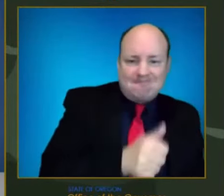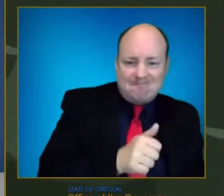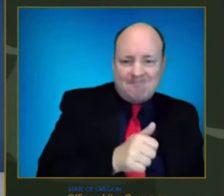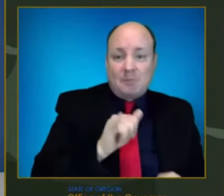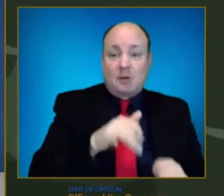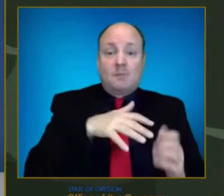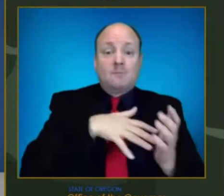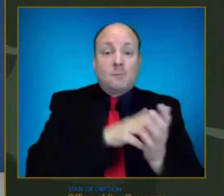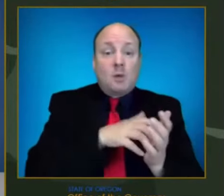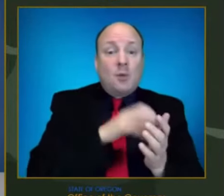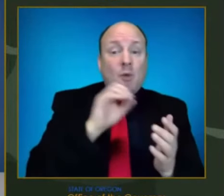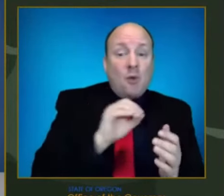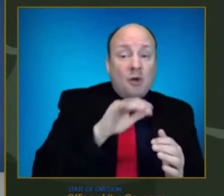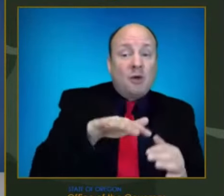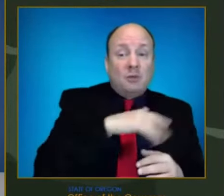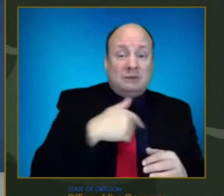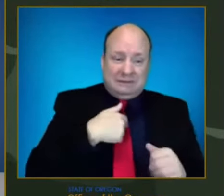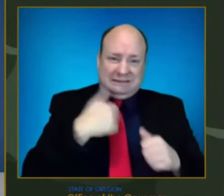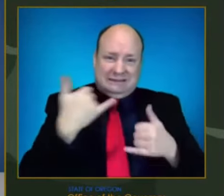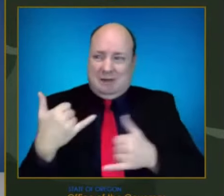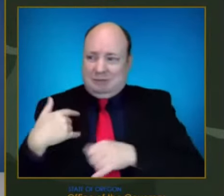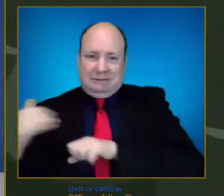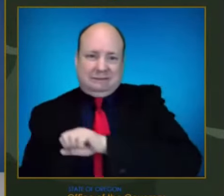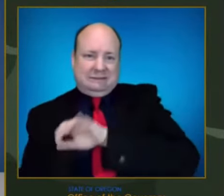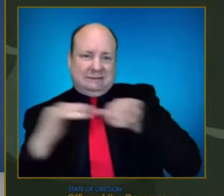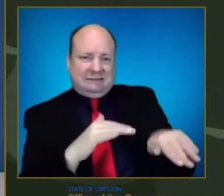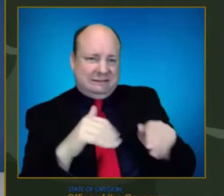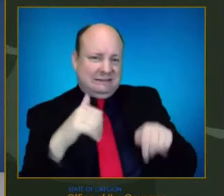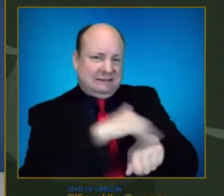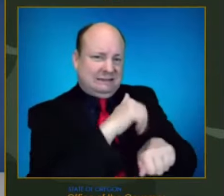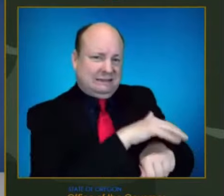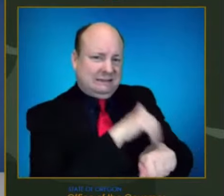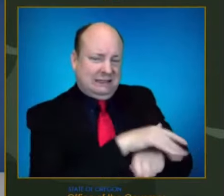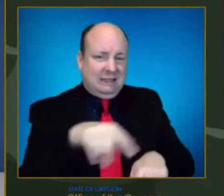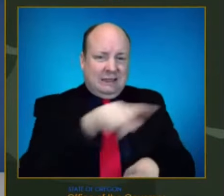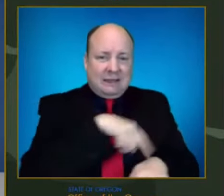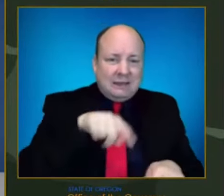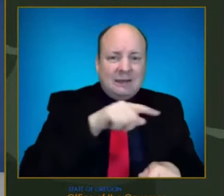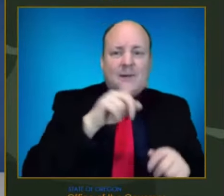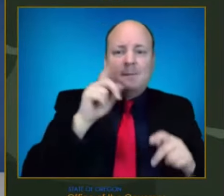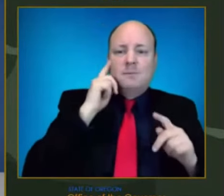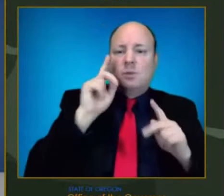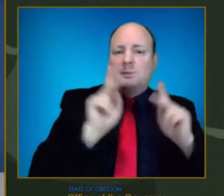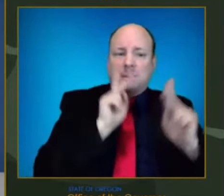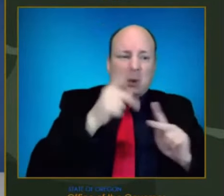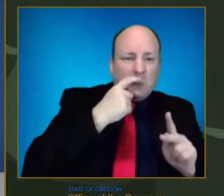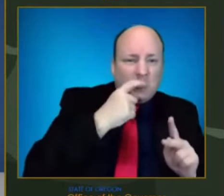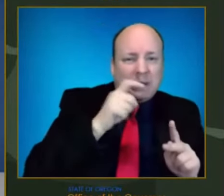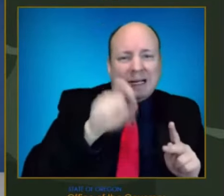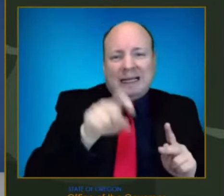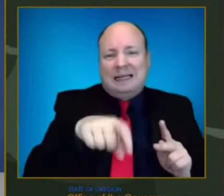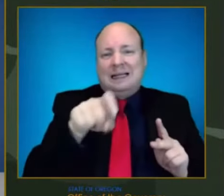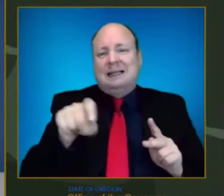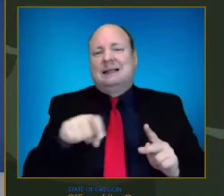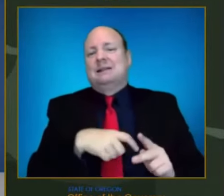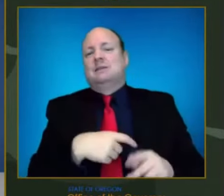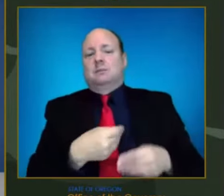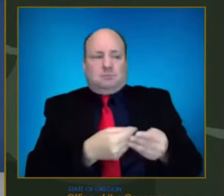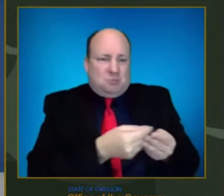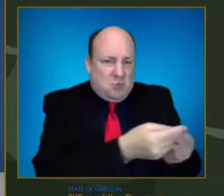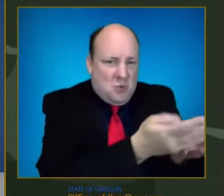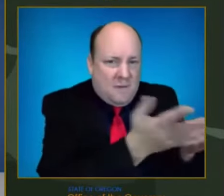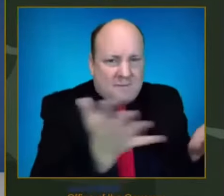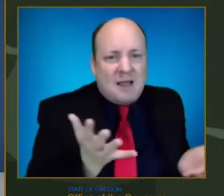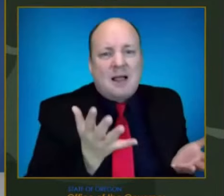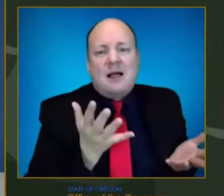to skilled nursing facilities and other long-term care facilities in the next two weeks. We'll be working with long-term care facilities to